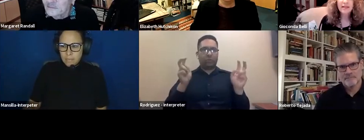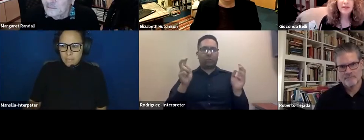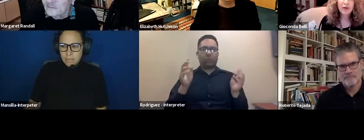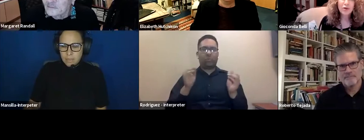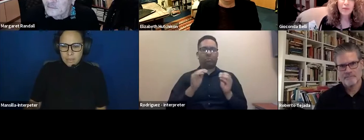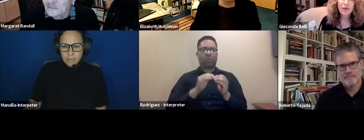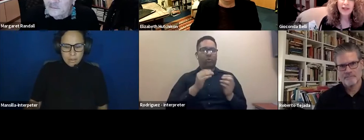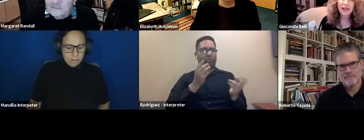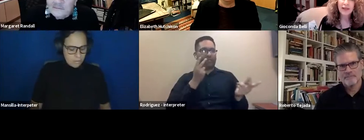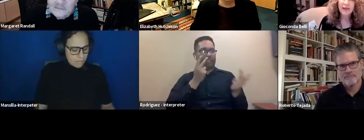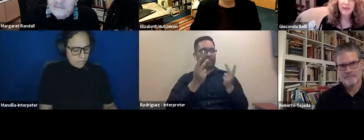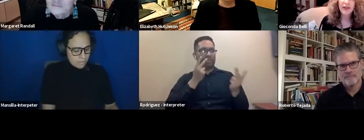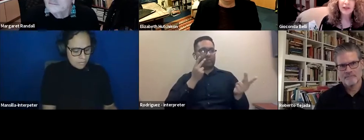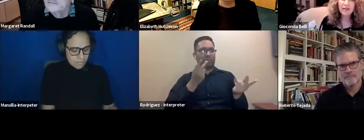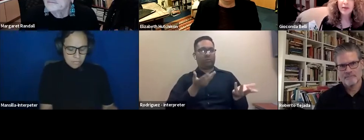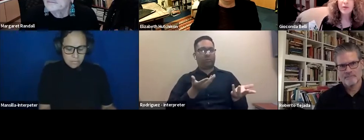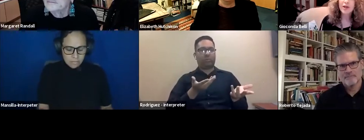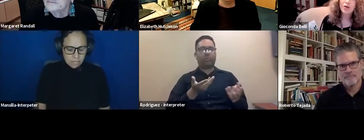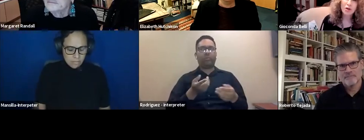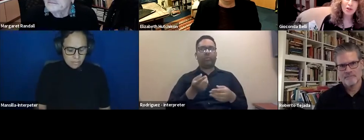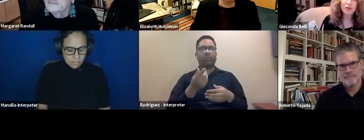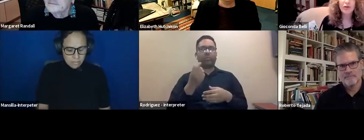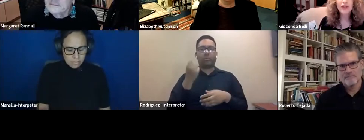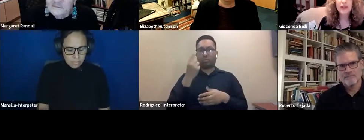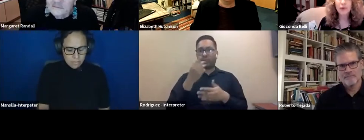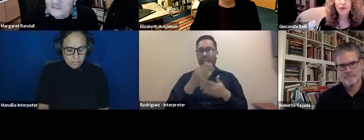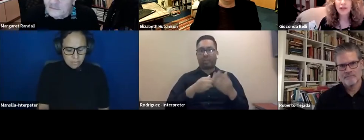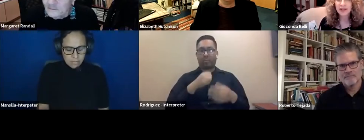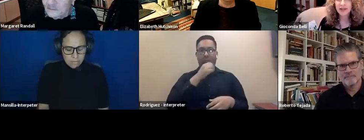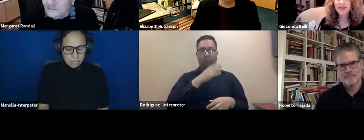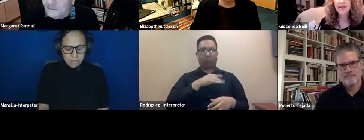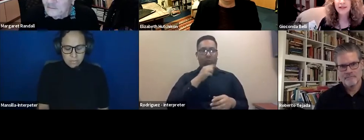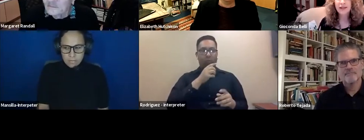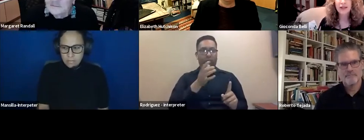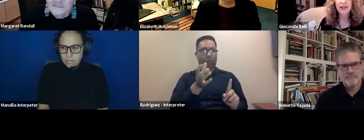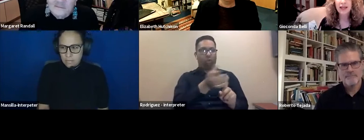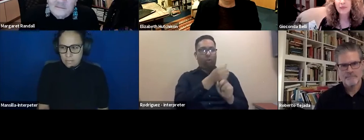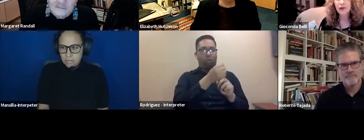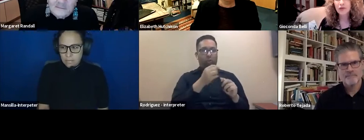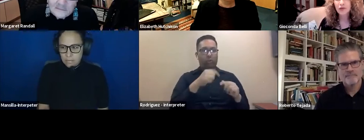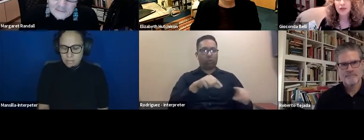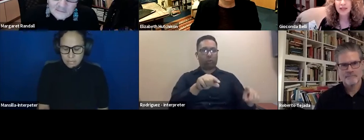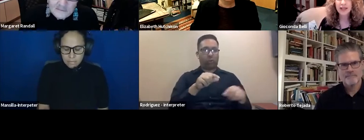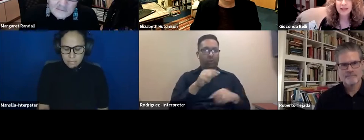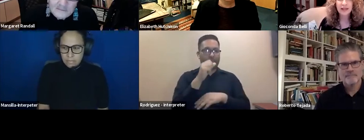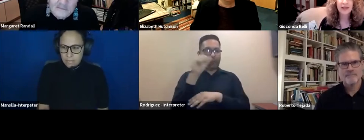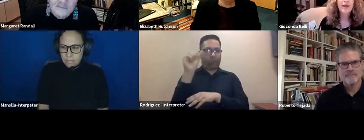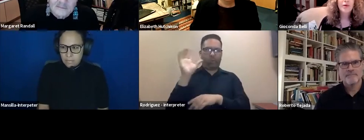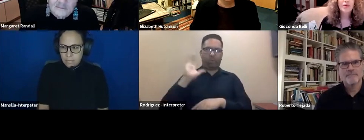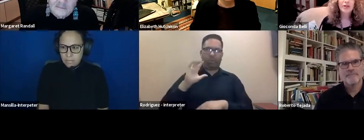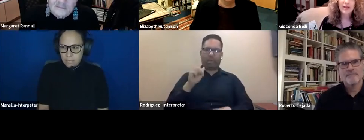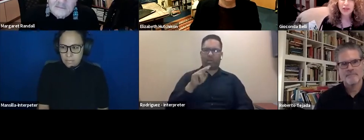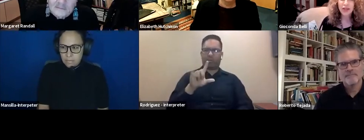is because some of the girls that were caught during the protests in, in April of 2018,